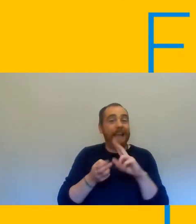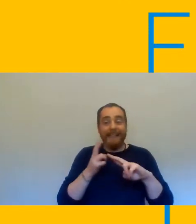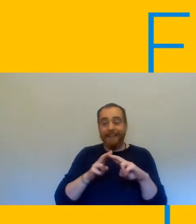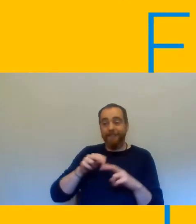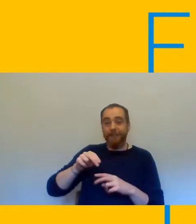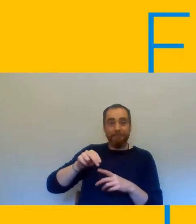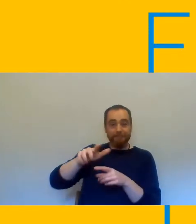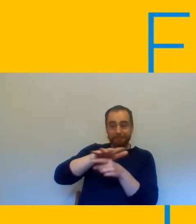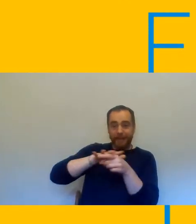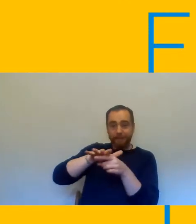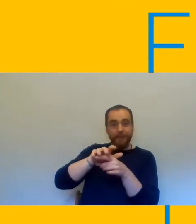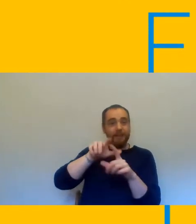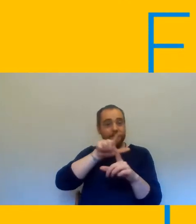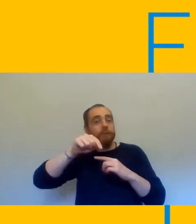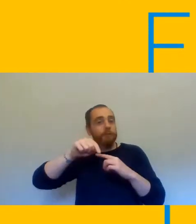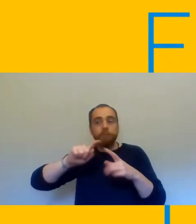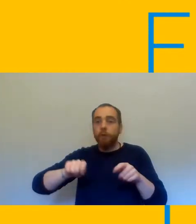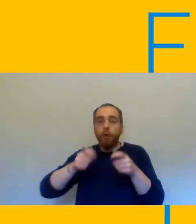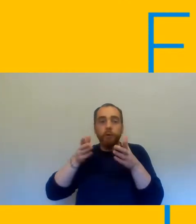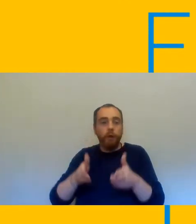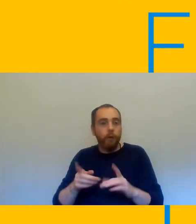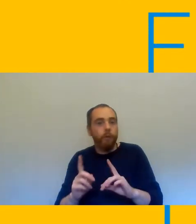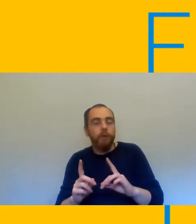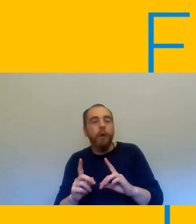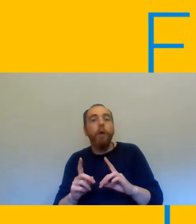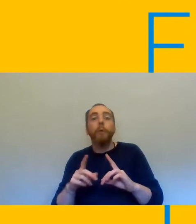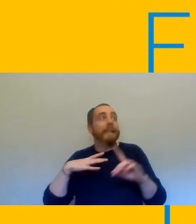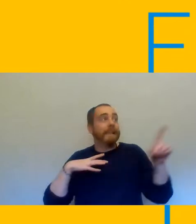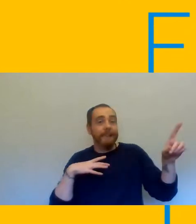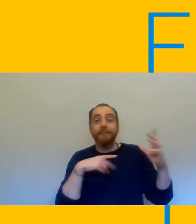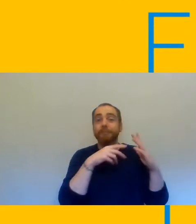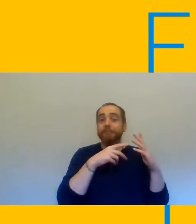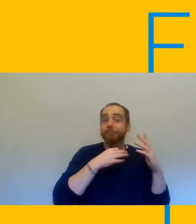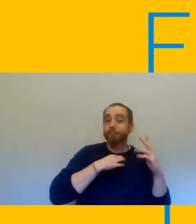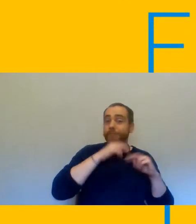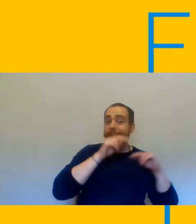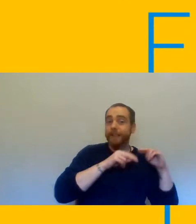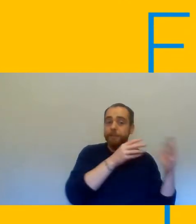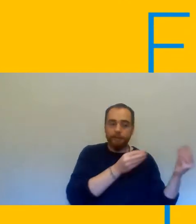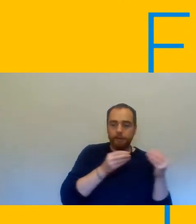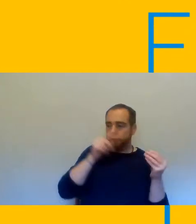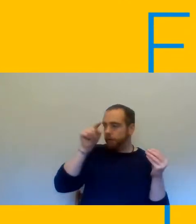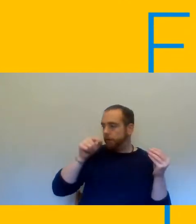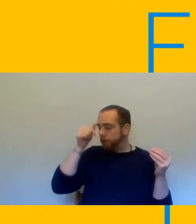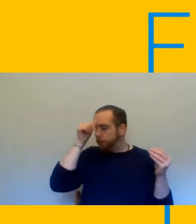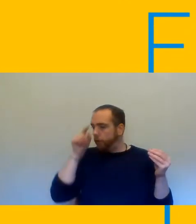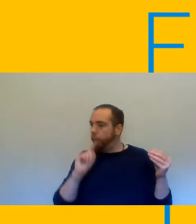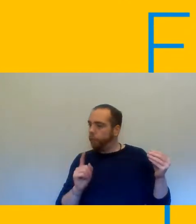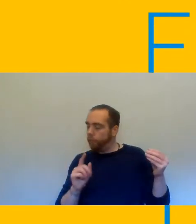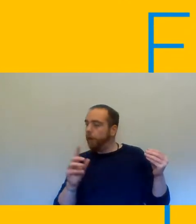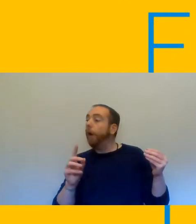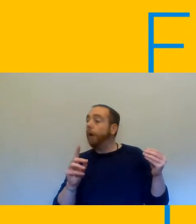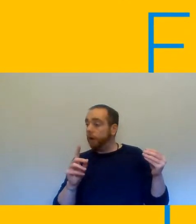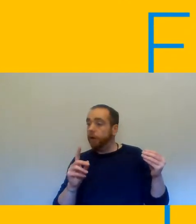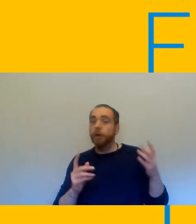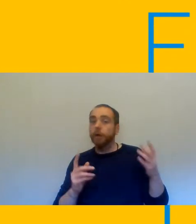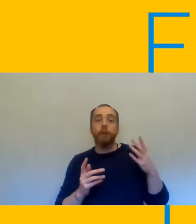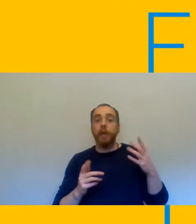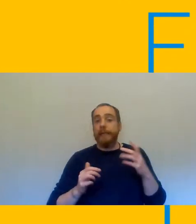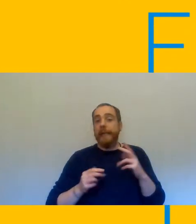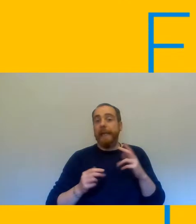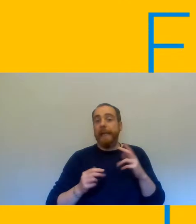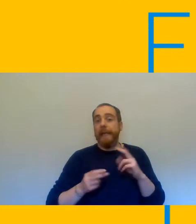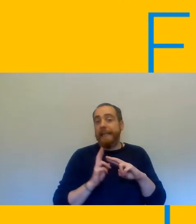be forward so again um